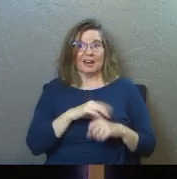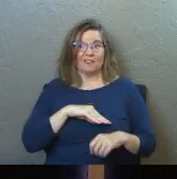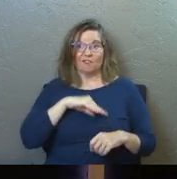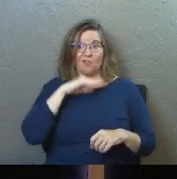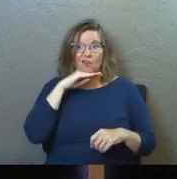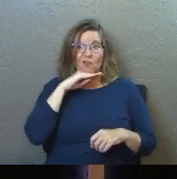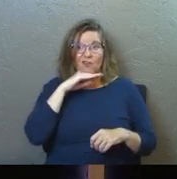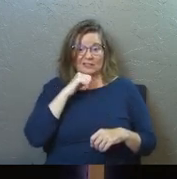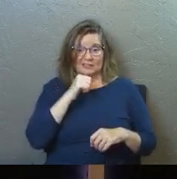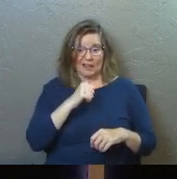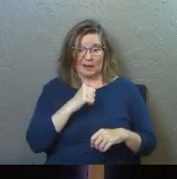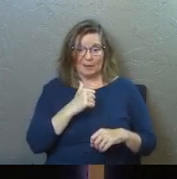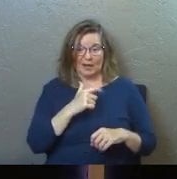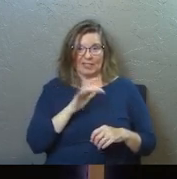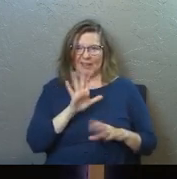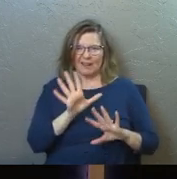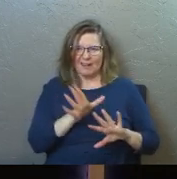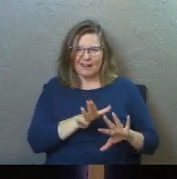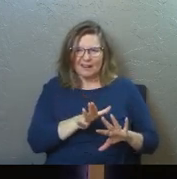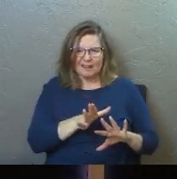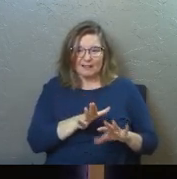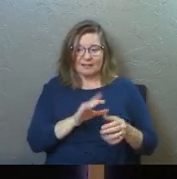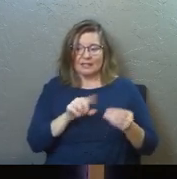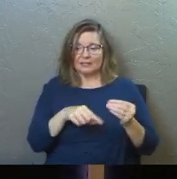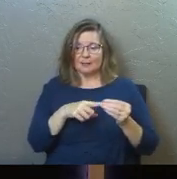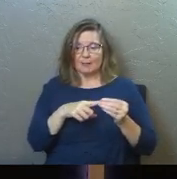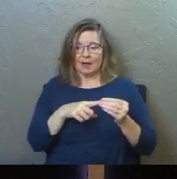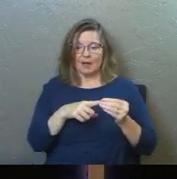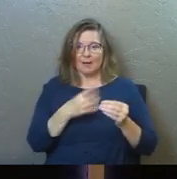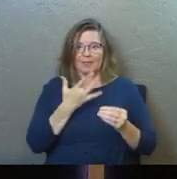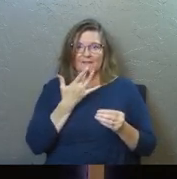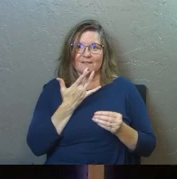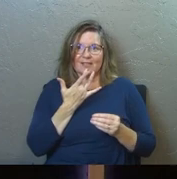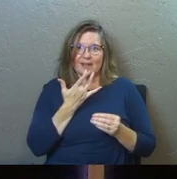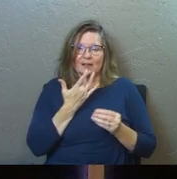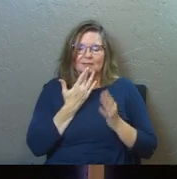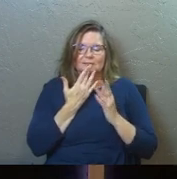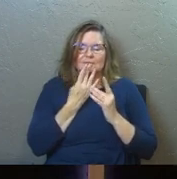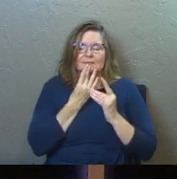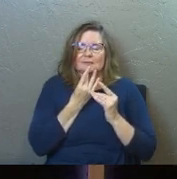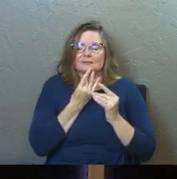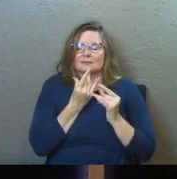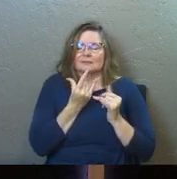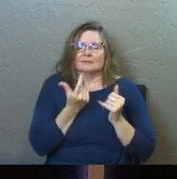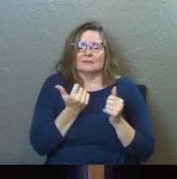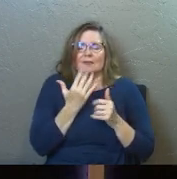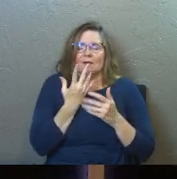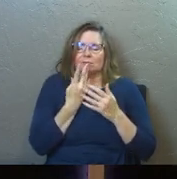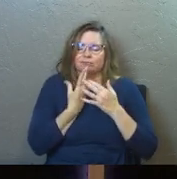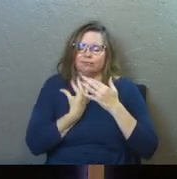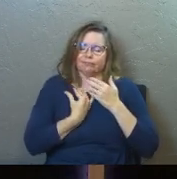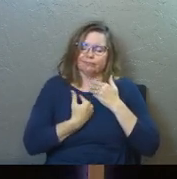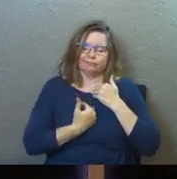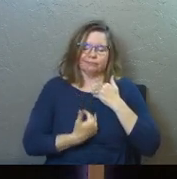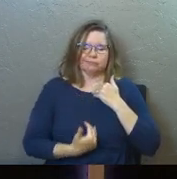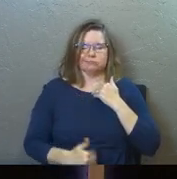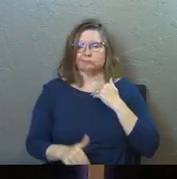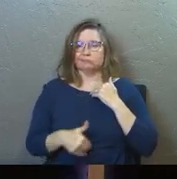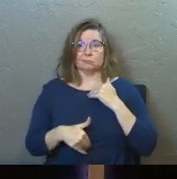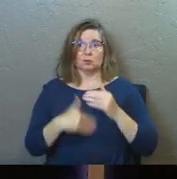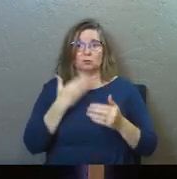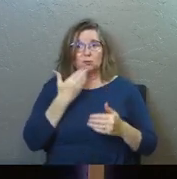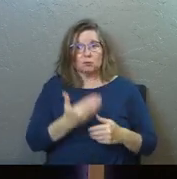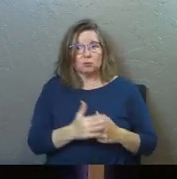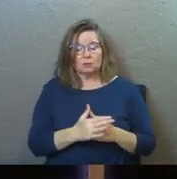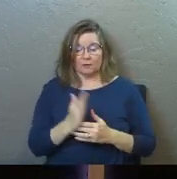full, it's not about sustenance, I mean, come on, it's, it's about, it's about the flavor all the way down, it's just so good,